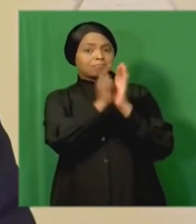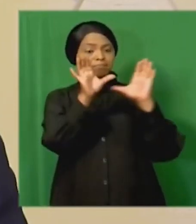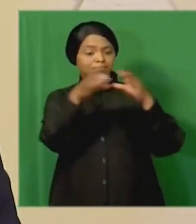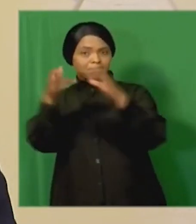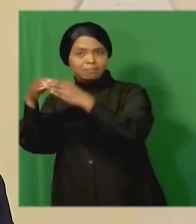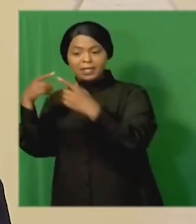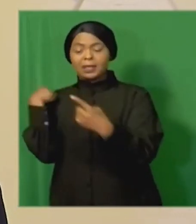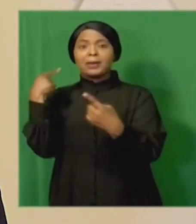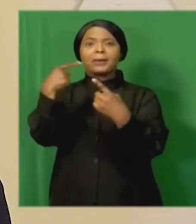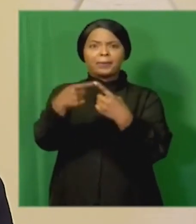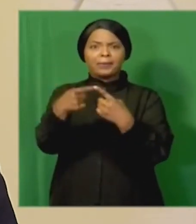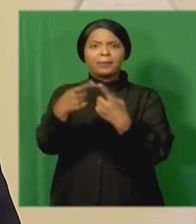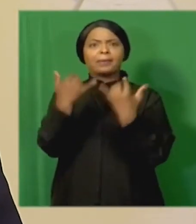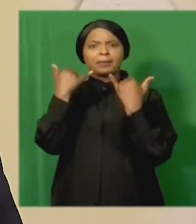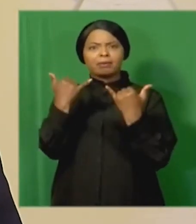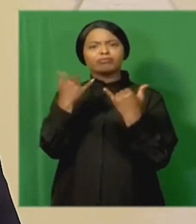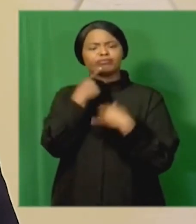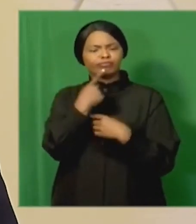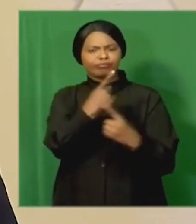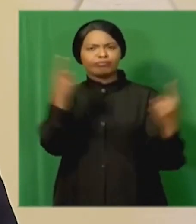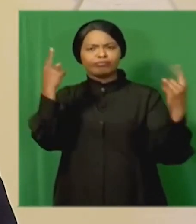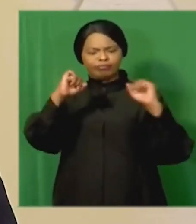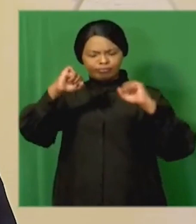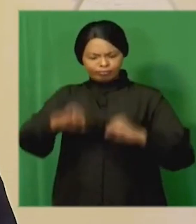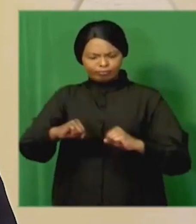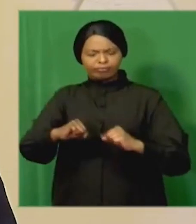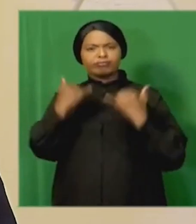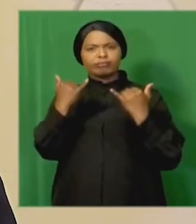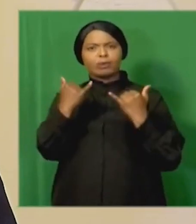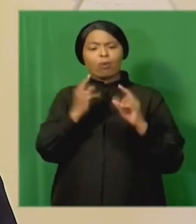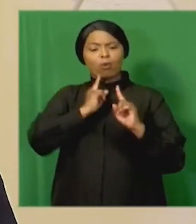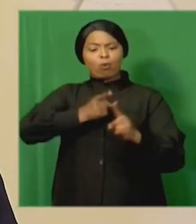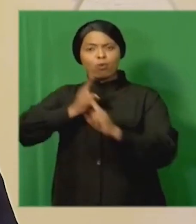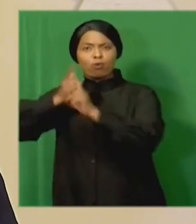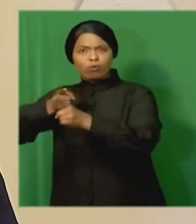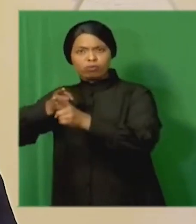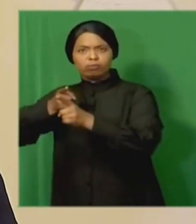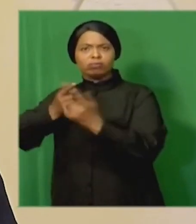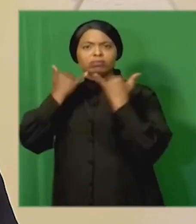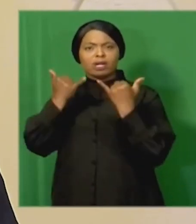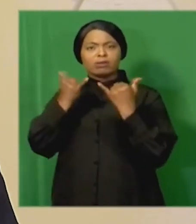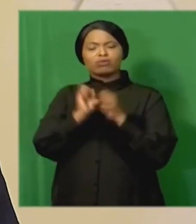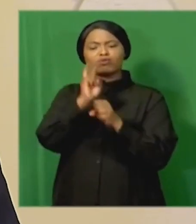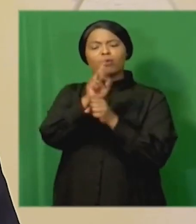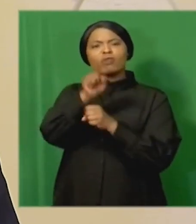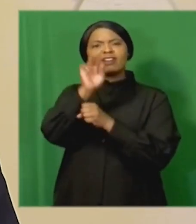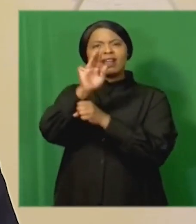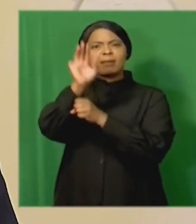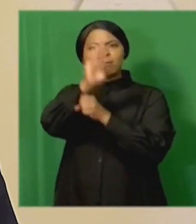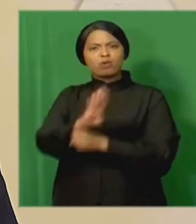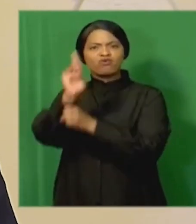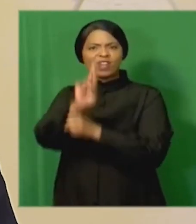date been granted freezing or preservation orders to the value of 12.9